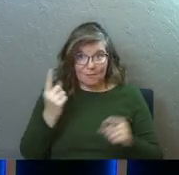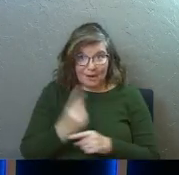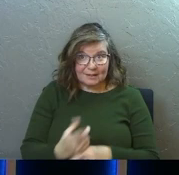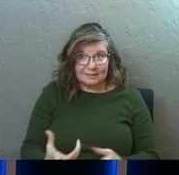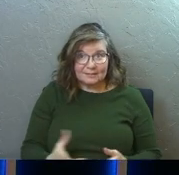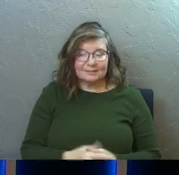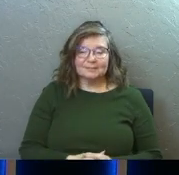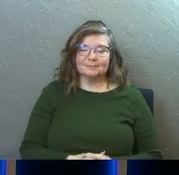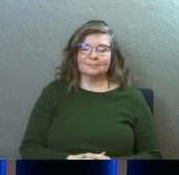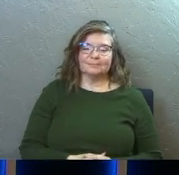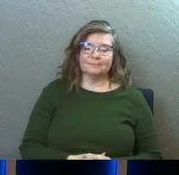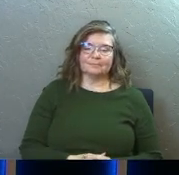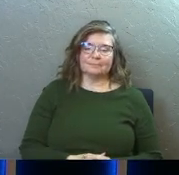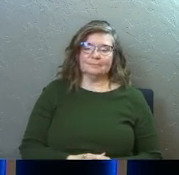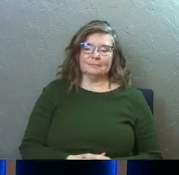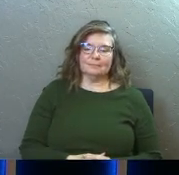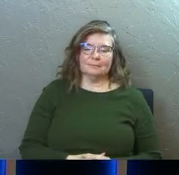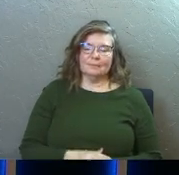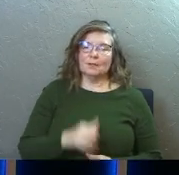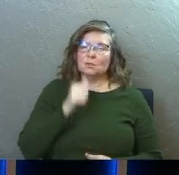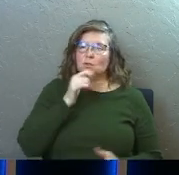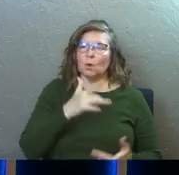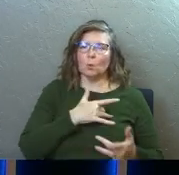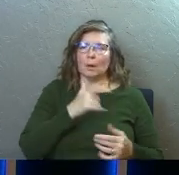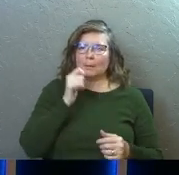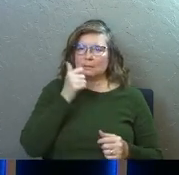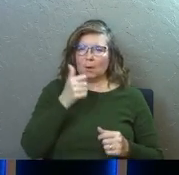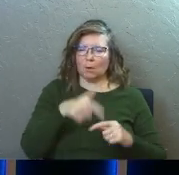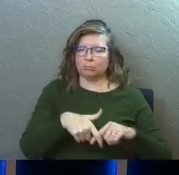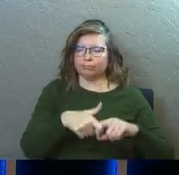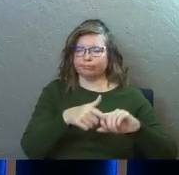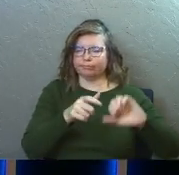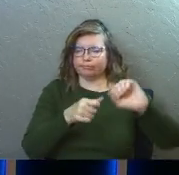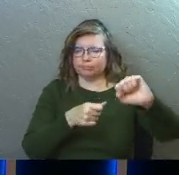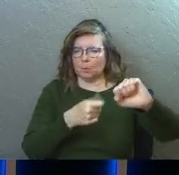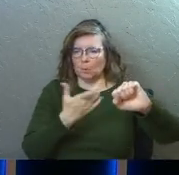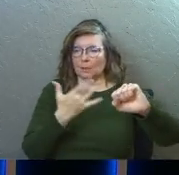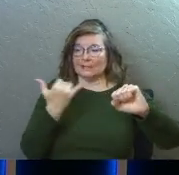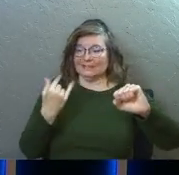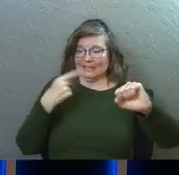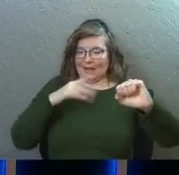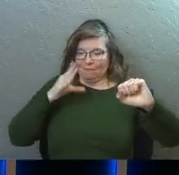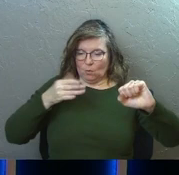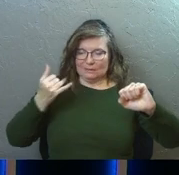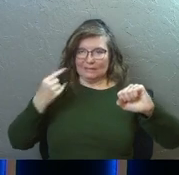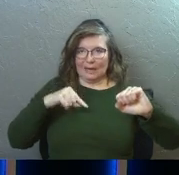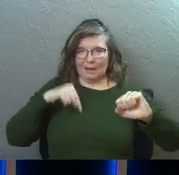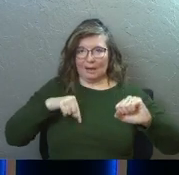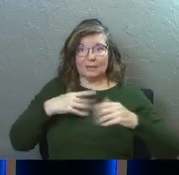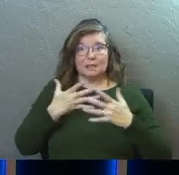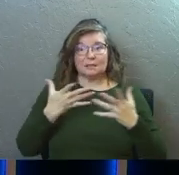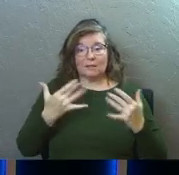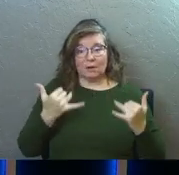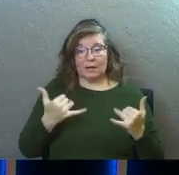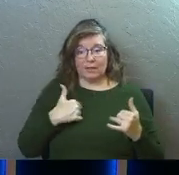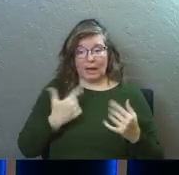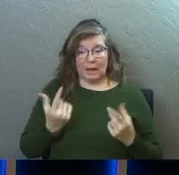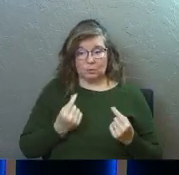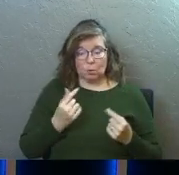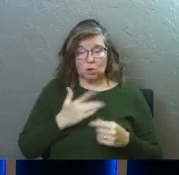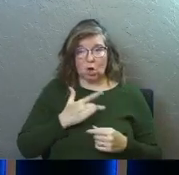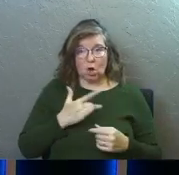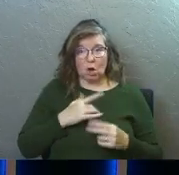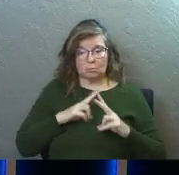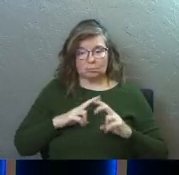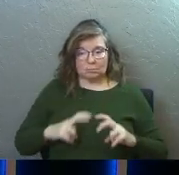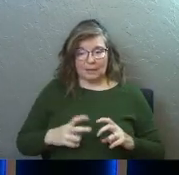right? Don't worry about tomorrow for tomorrow will bring its own worries. Today's trouble is enough for today. There's stuff right here that I'm doing in